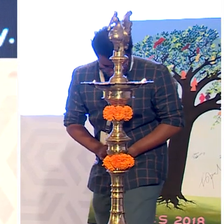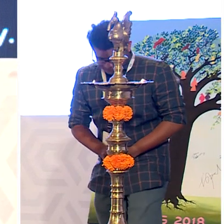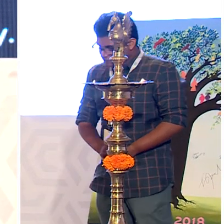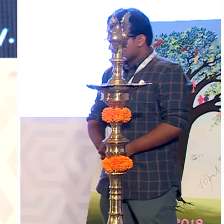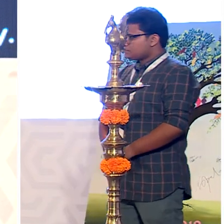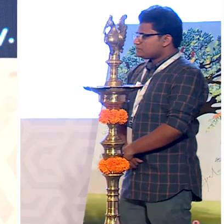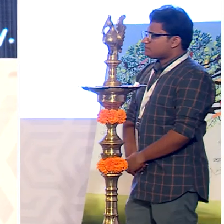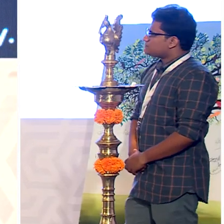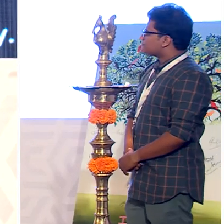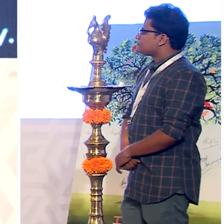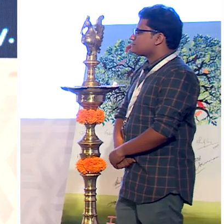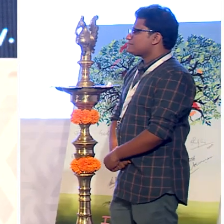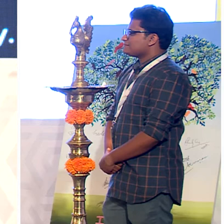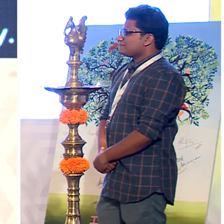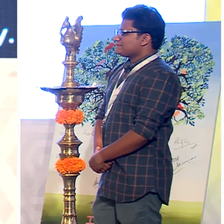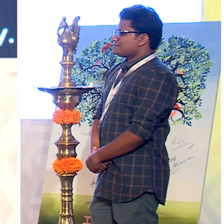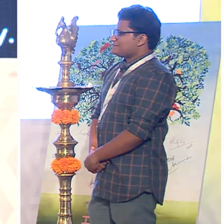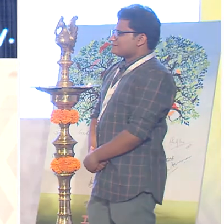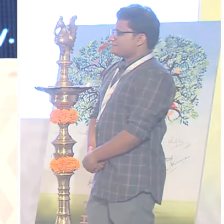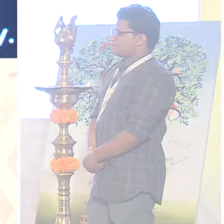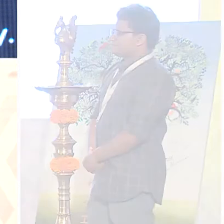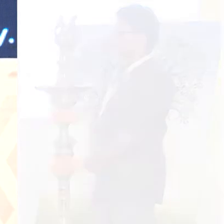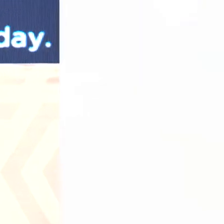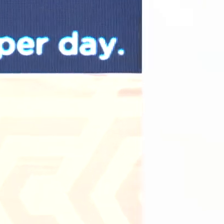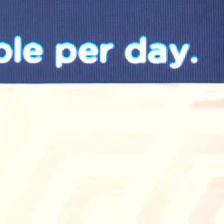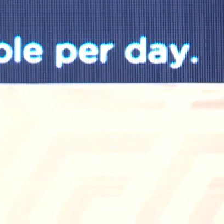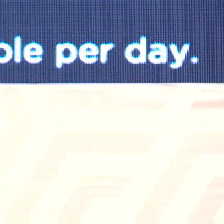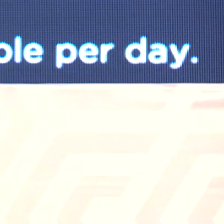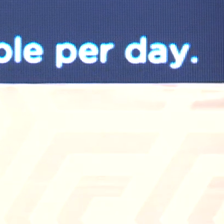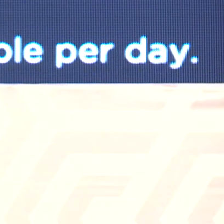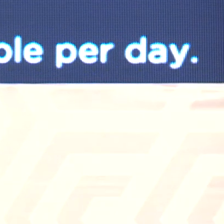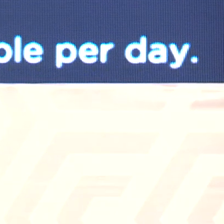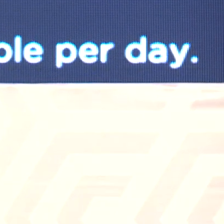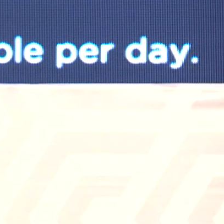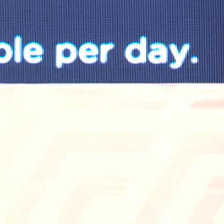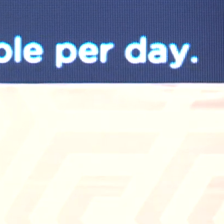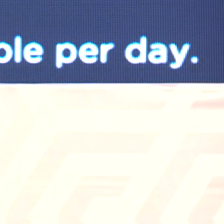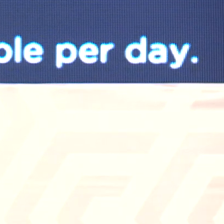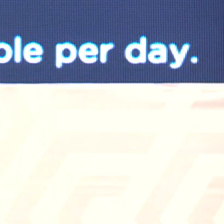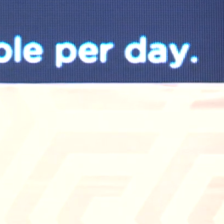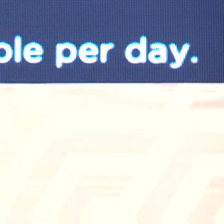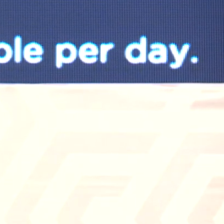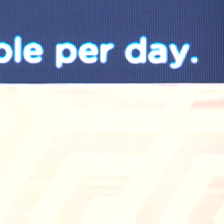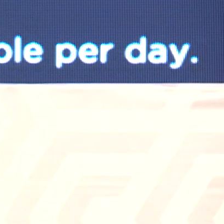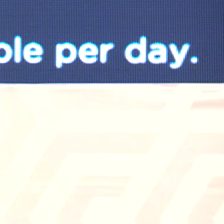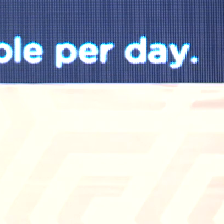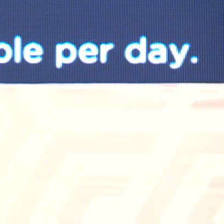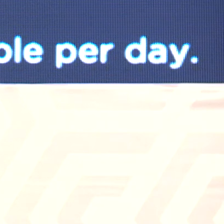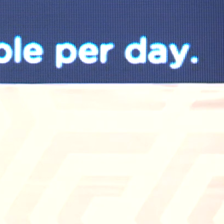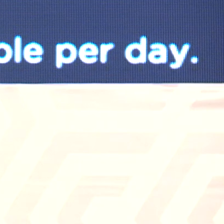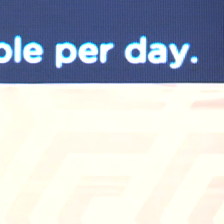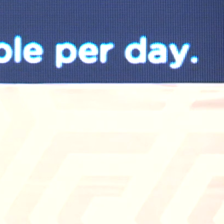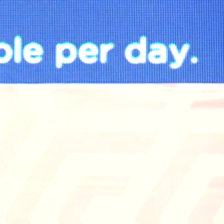i am strong when i am on your shoulders you